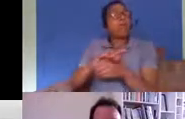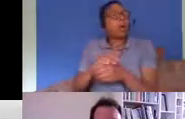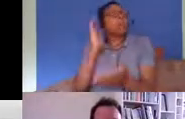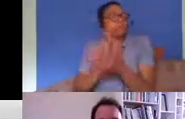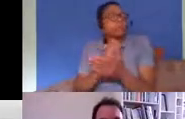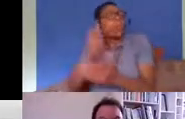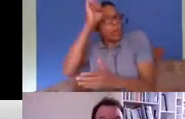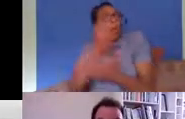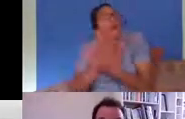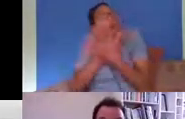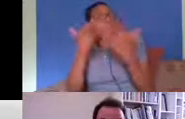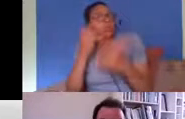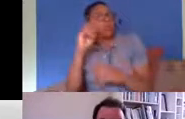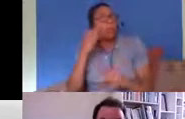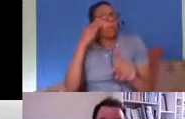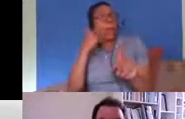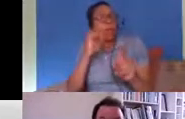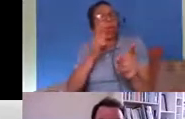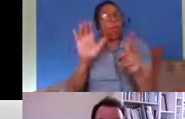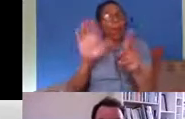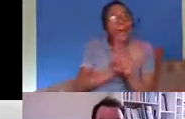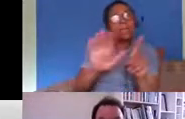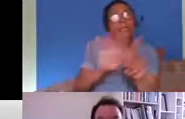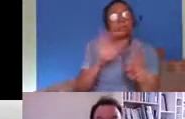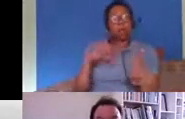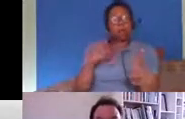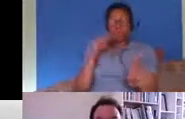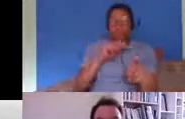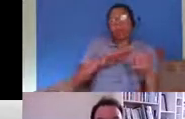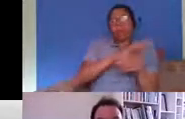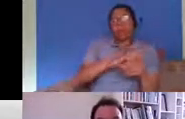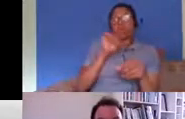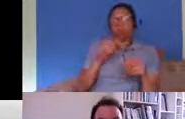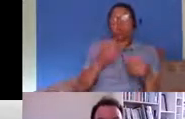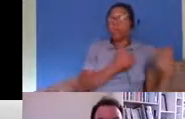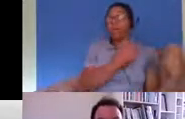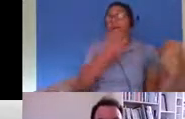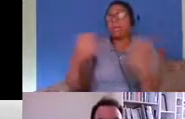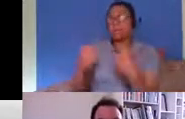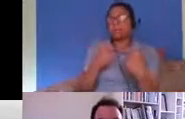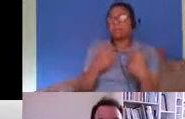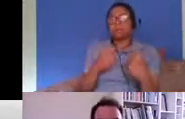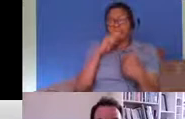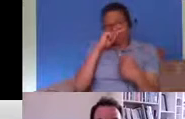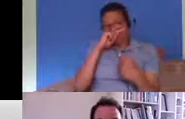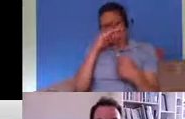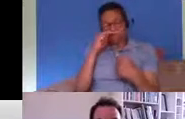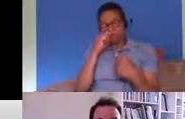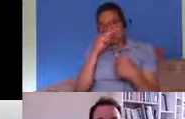although having said that it might actually have been before that and um the idea was that it was going to